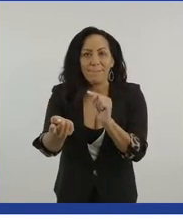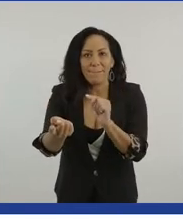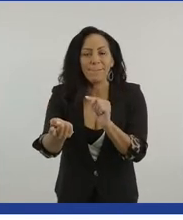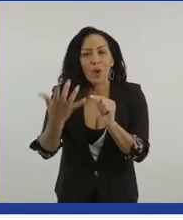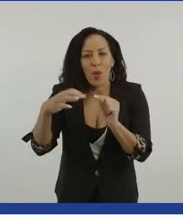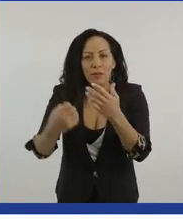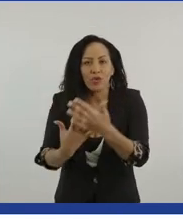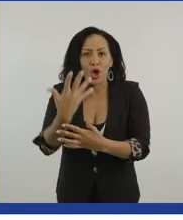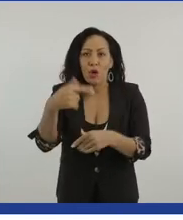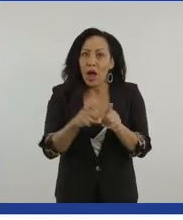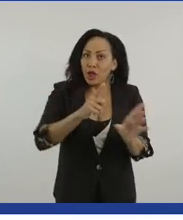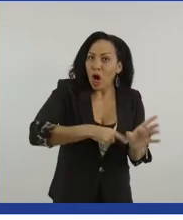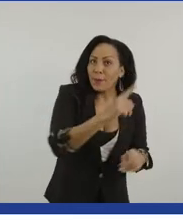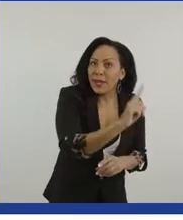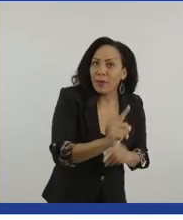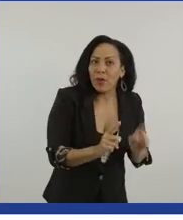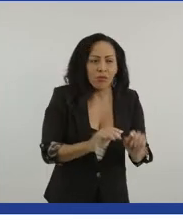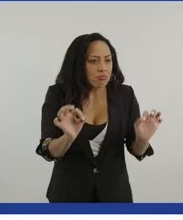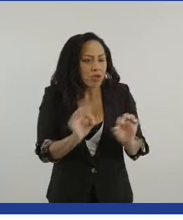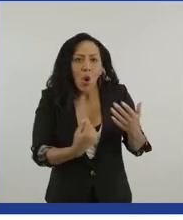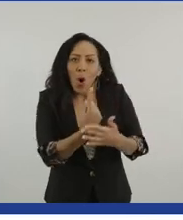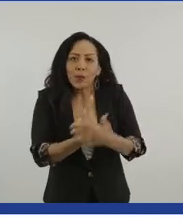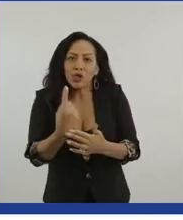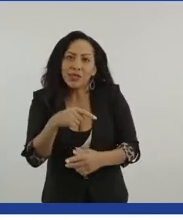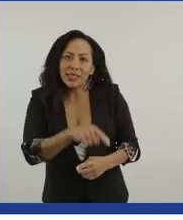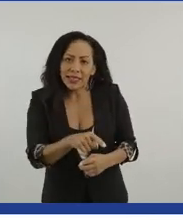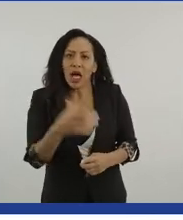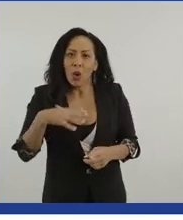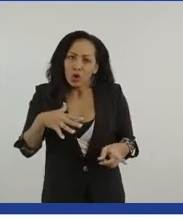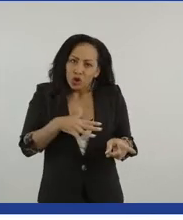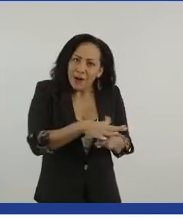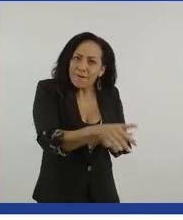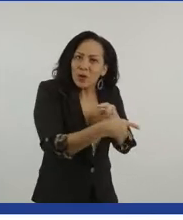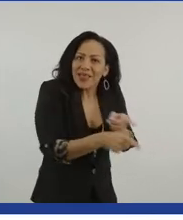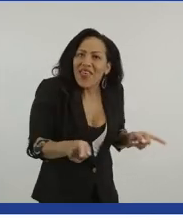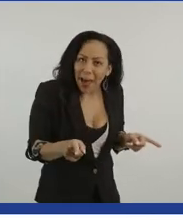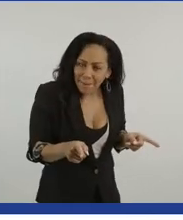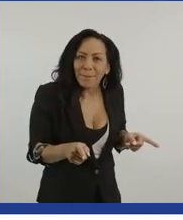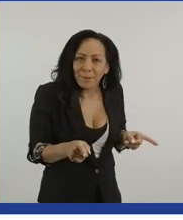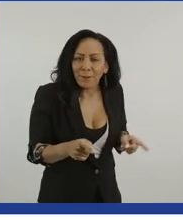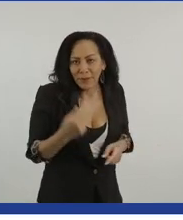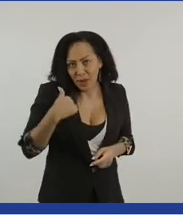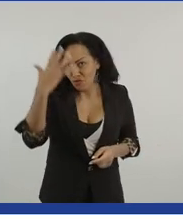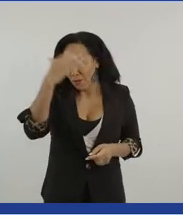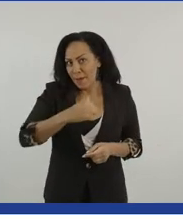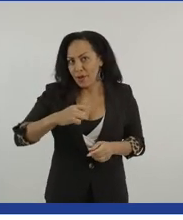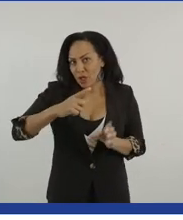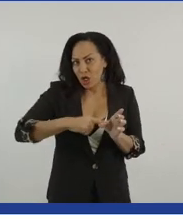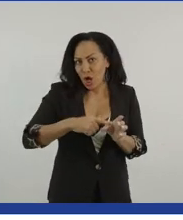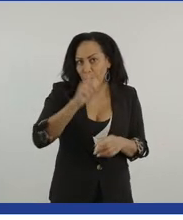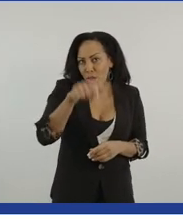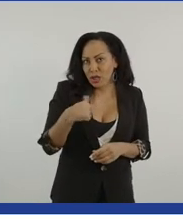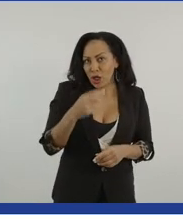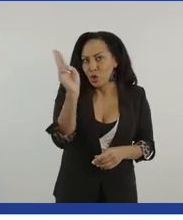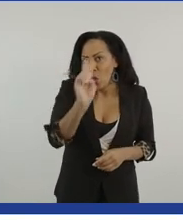sport, employment and education have an impact on them. And I remember as young, young person at school,